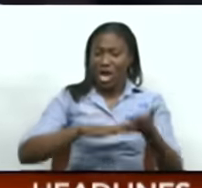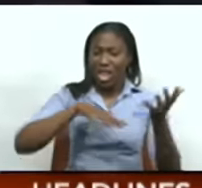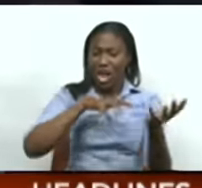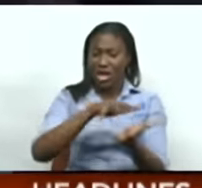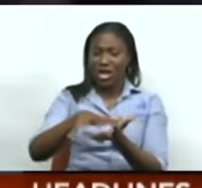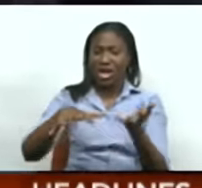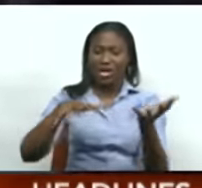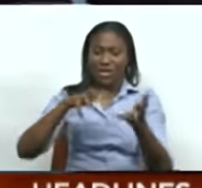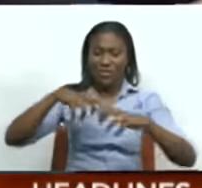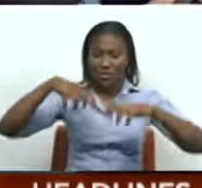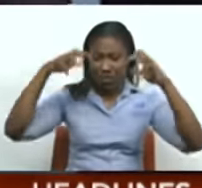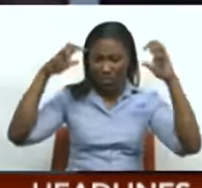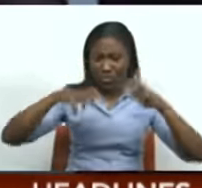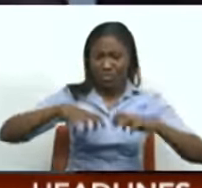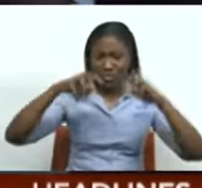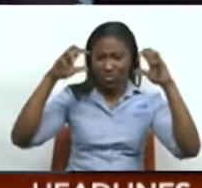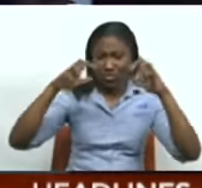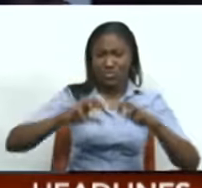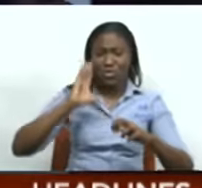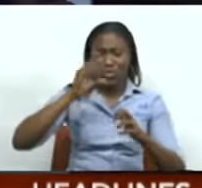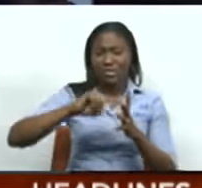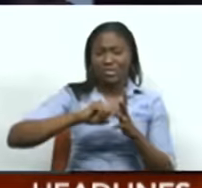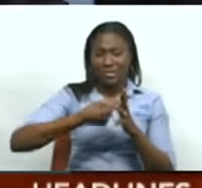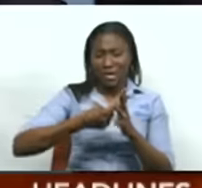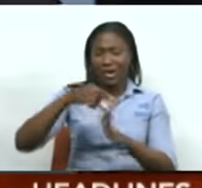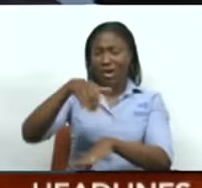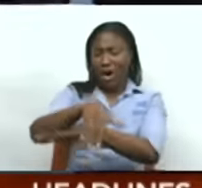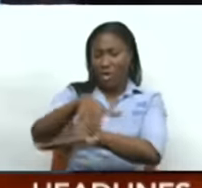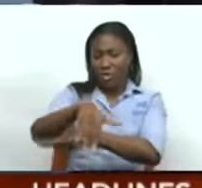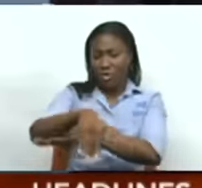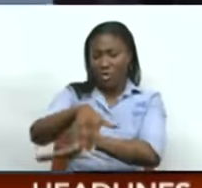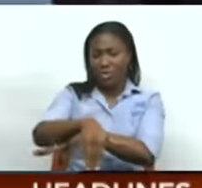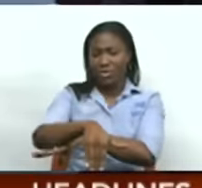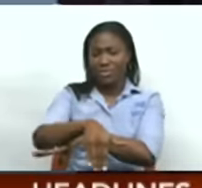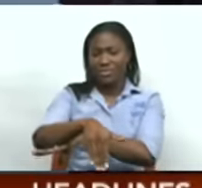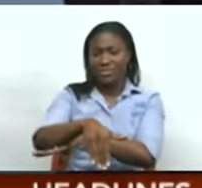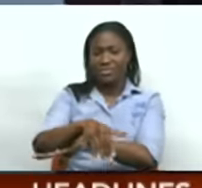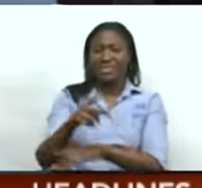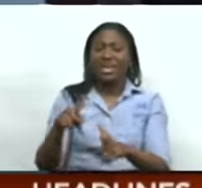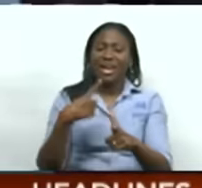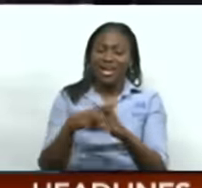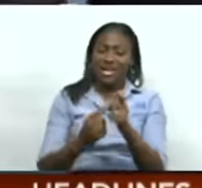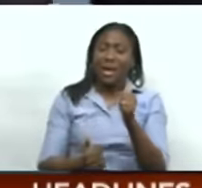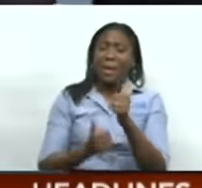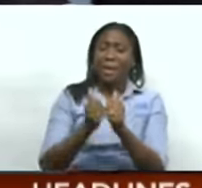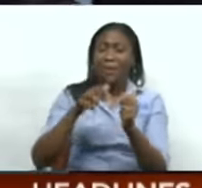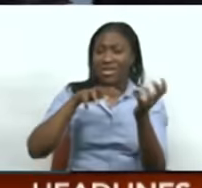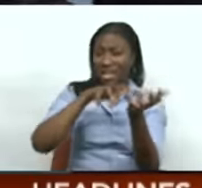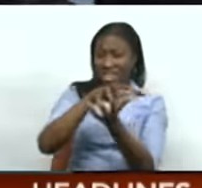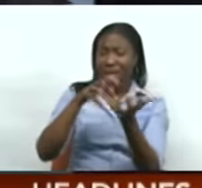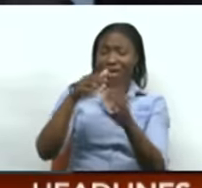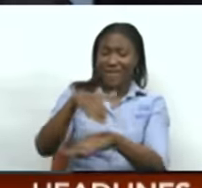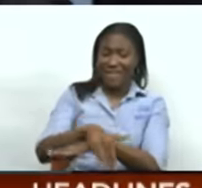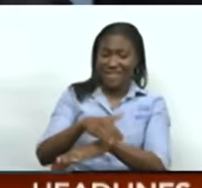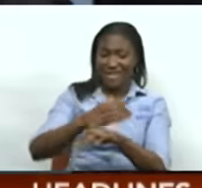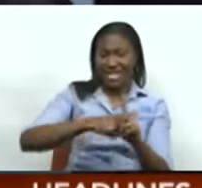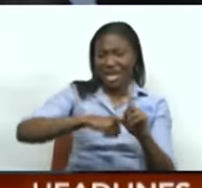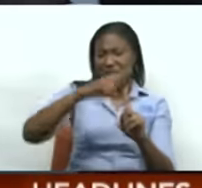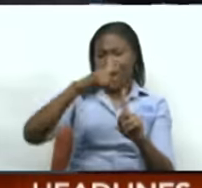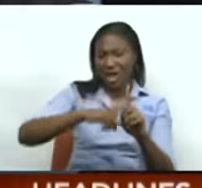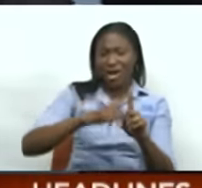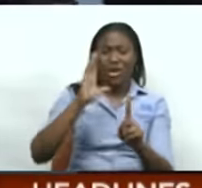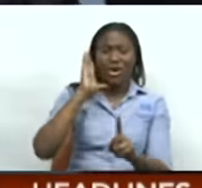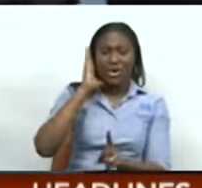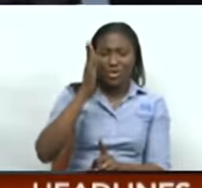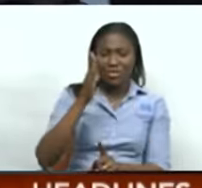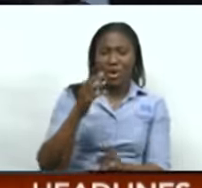with some showers coming in by the late morning through the afternoon, leading to a mostly cloudy evening. Maximum highs tomorrow forecast to